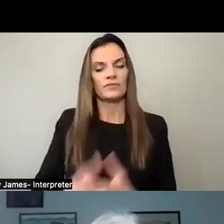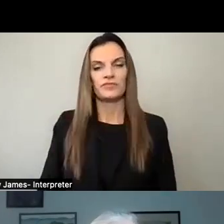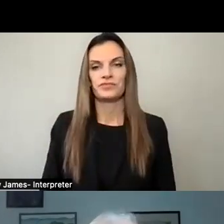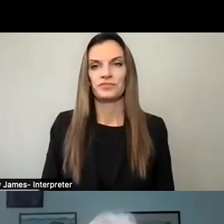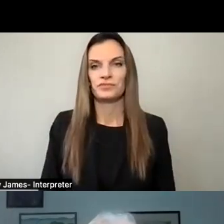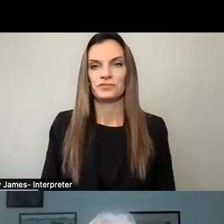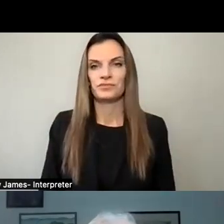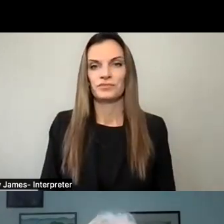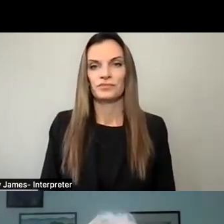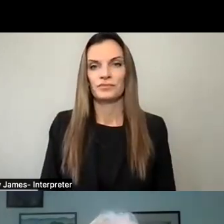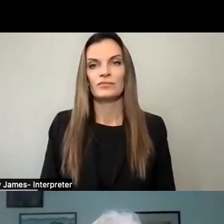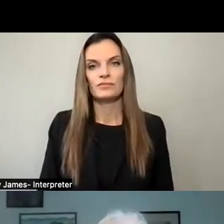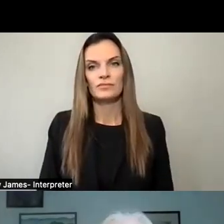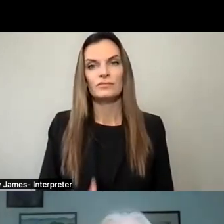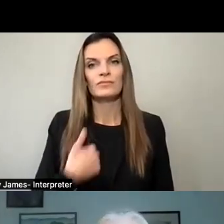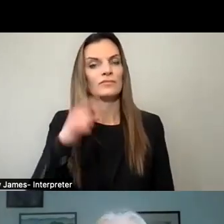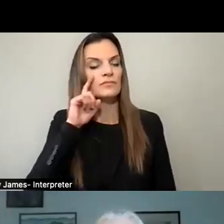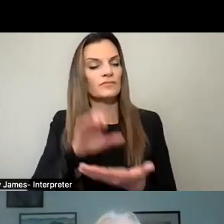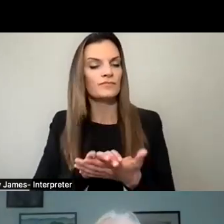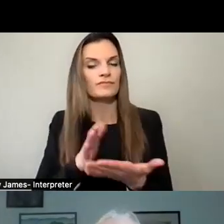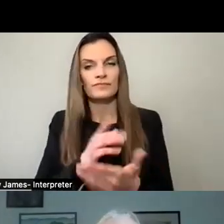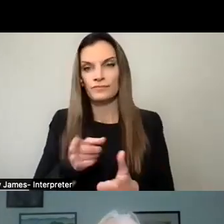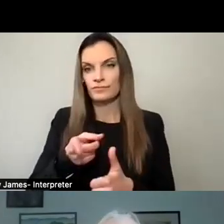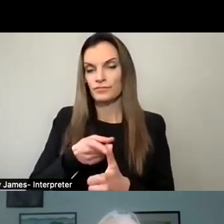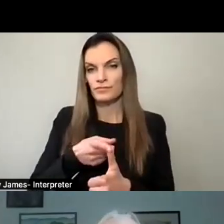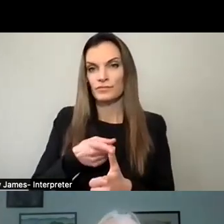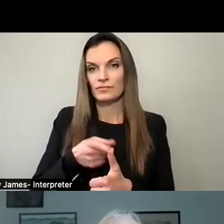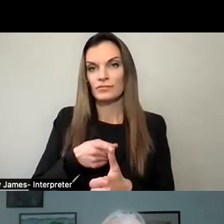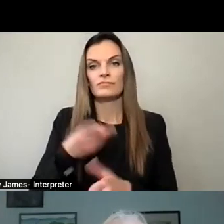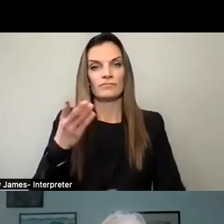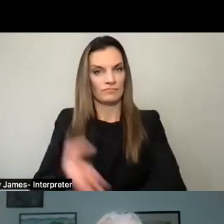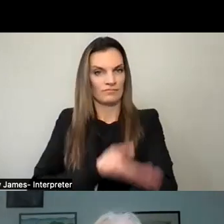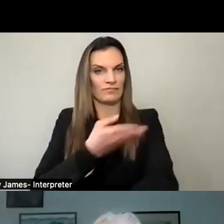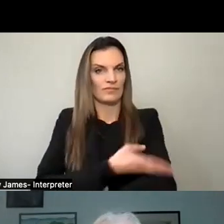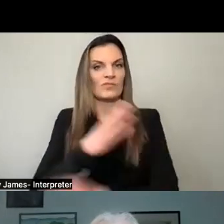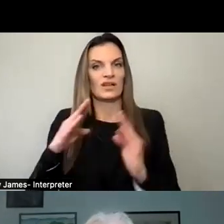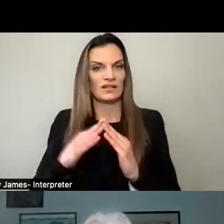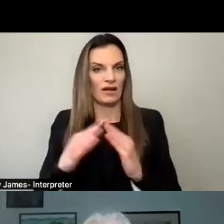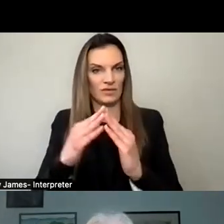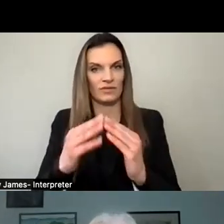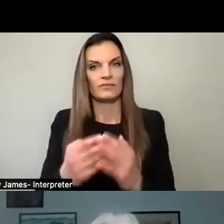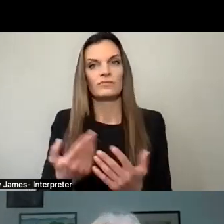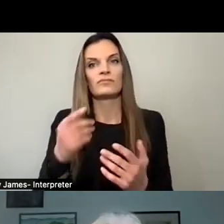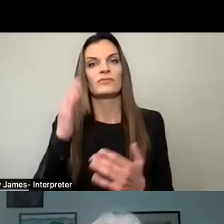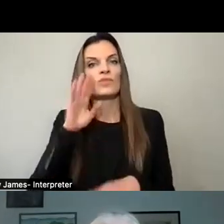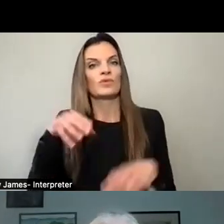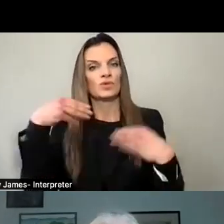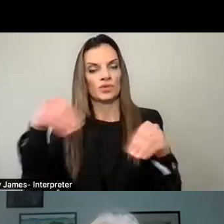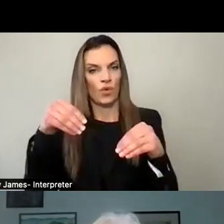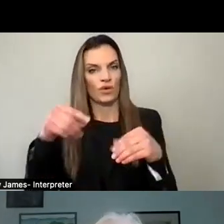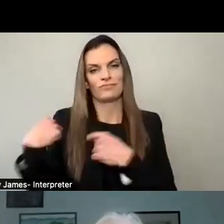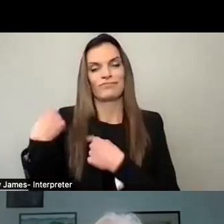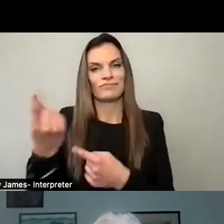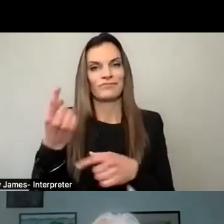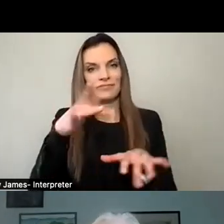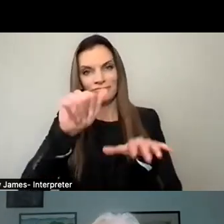Thank you. I believe the two biggest challenges start with revitalization of our downtown. We've had the empty storefronts on Beekman Avenue for